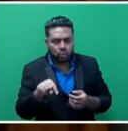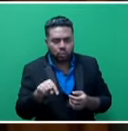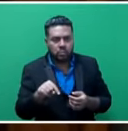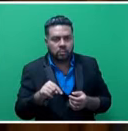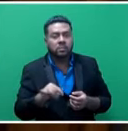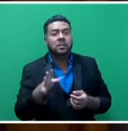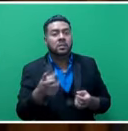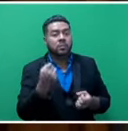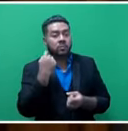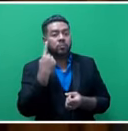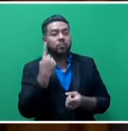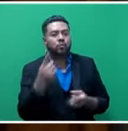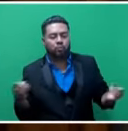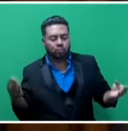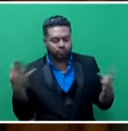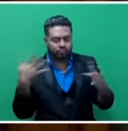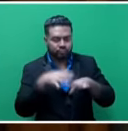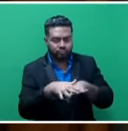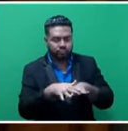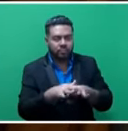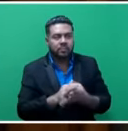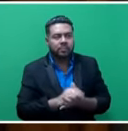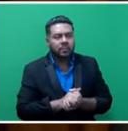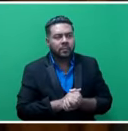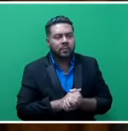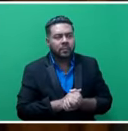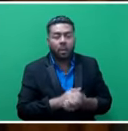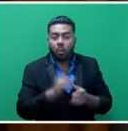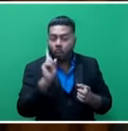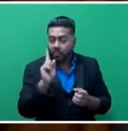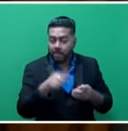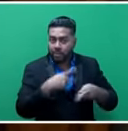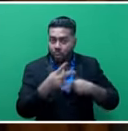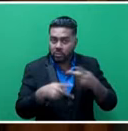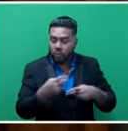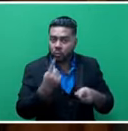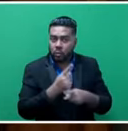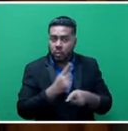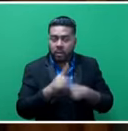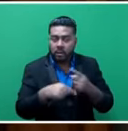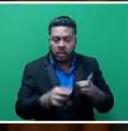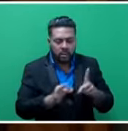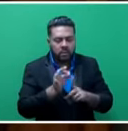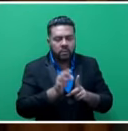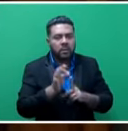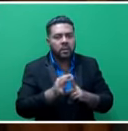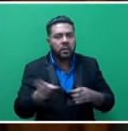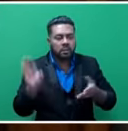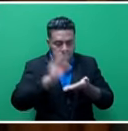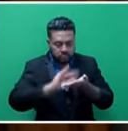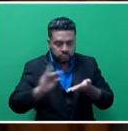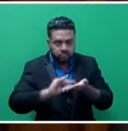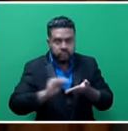has been realigned to our FEMIS accordingly. One of these processes, when we talk about improvements in grant management,